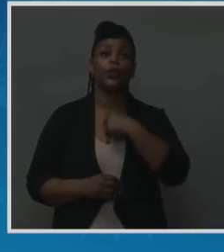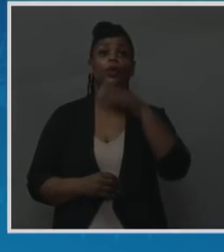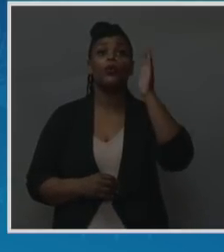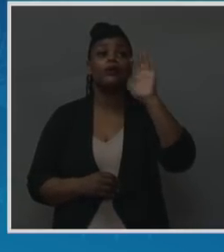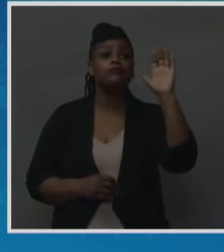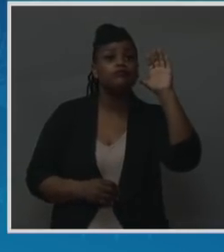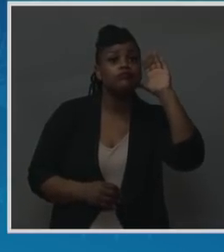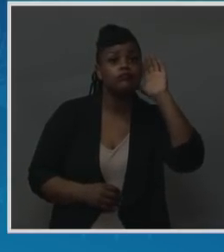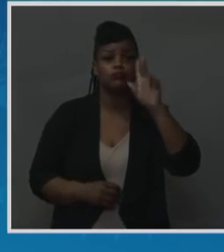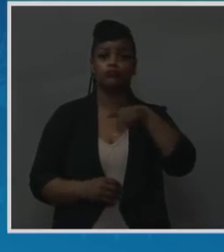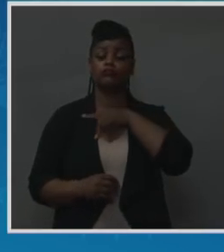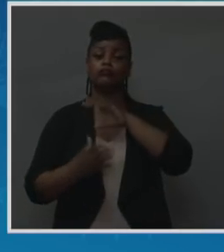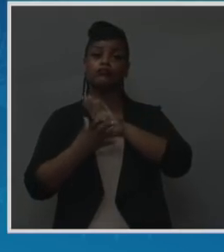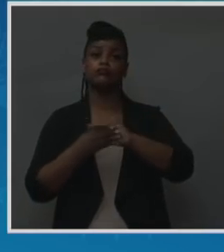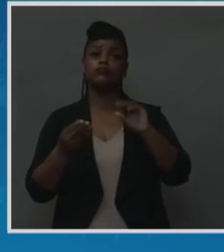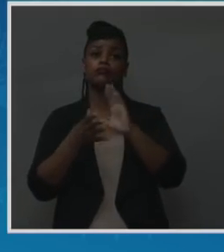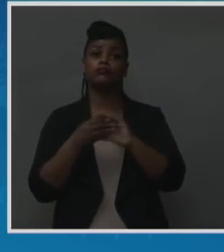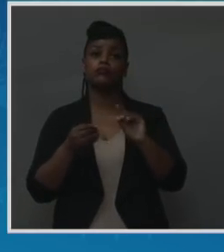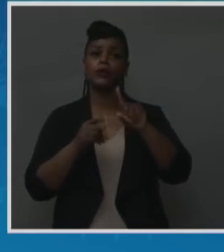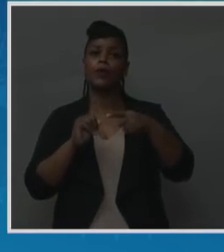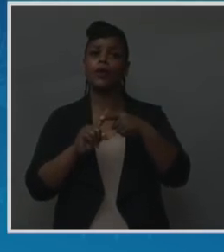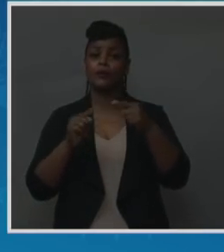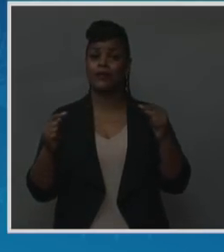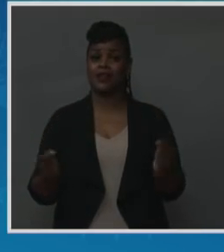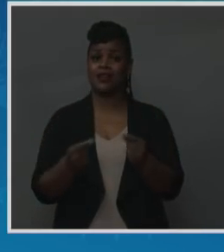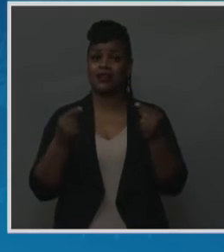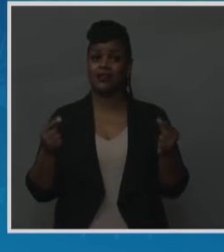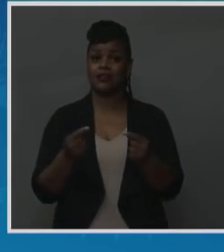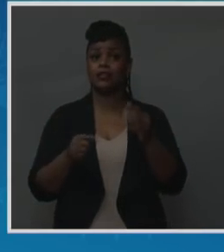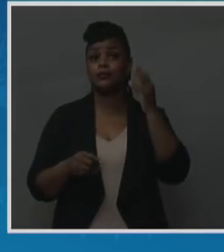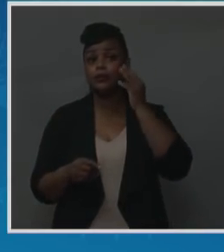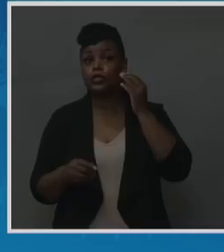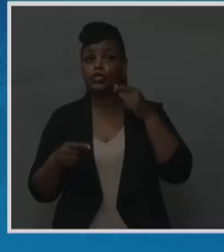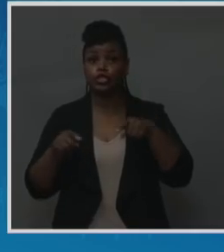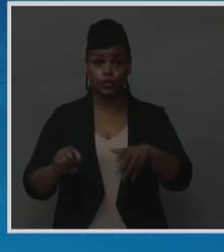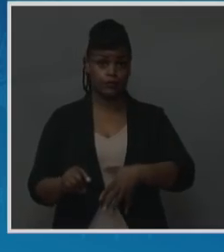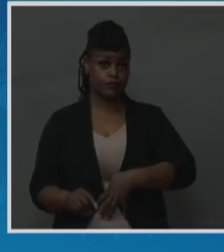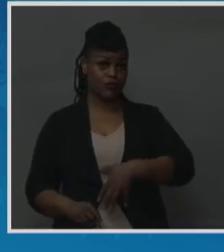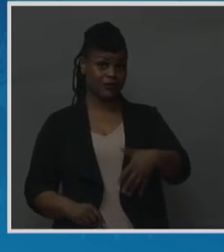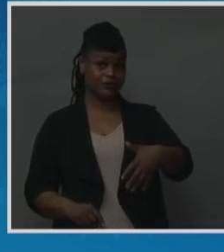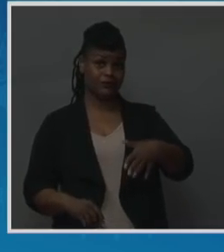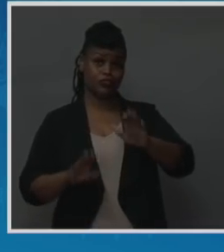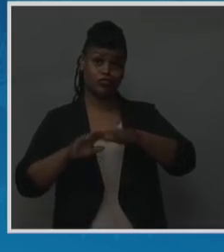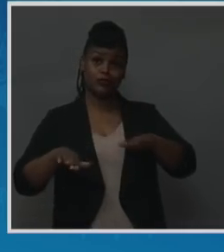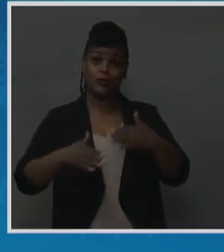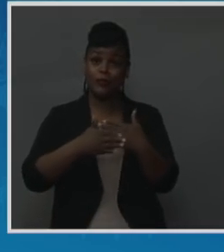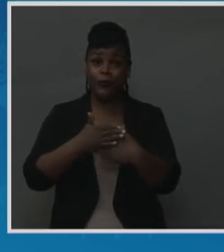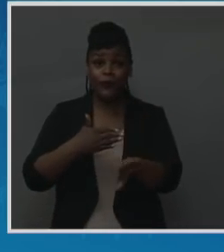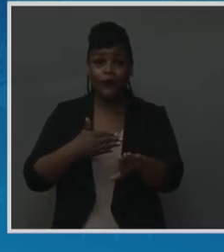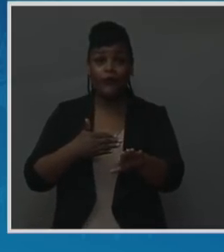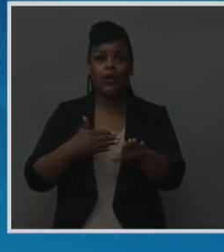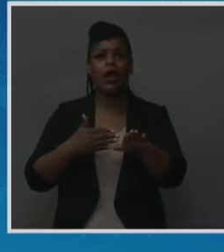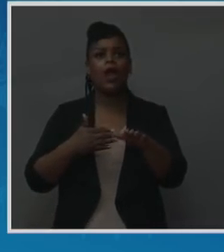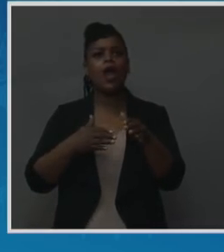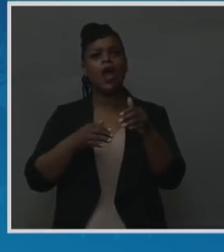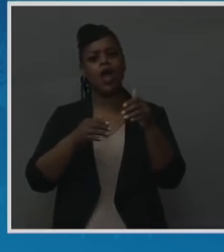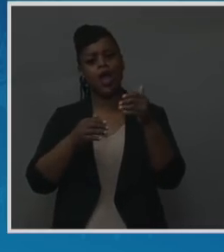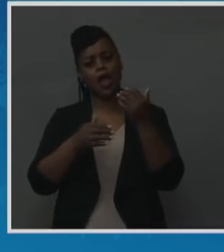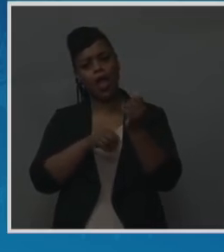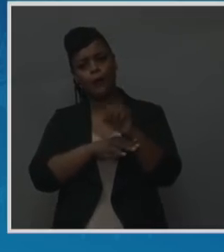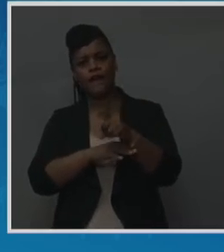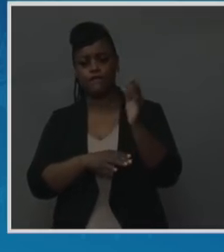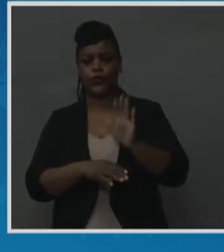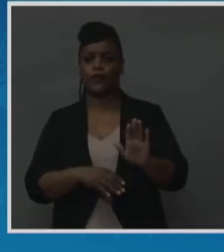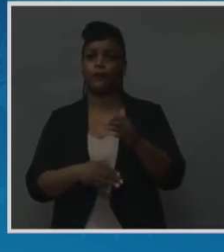of pain experienced during pregnancy, childbirth, and postpartum. And we understand that